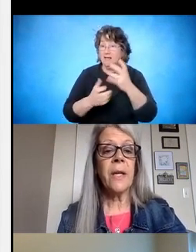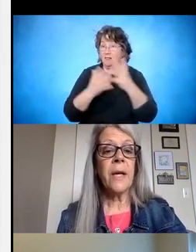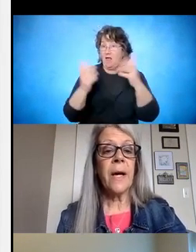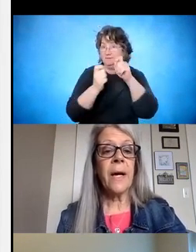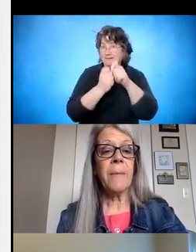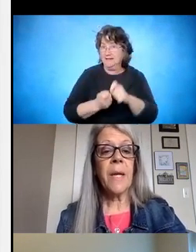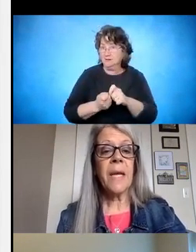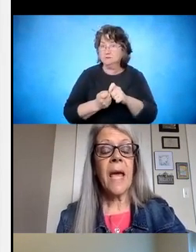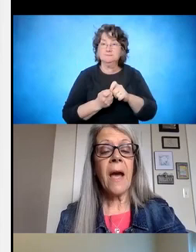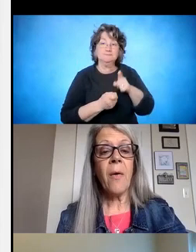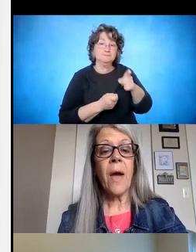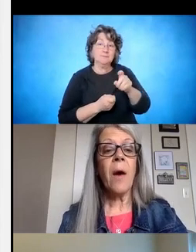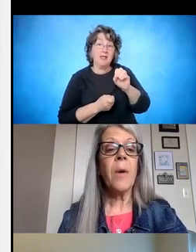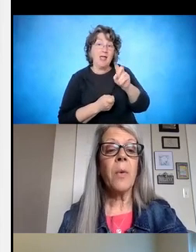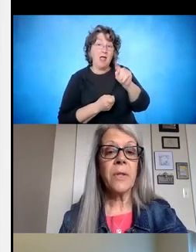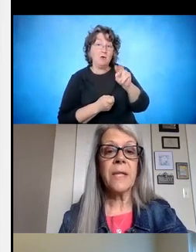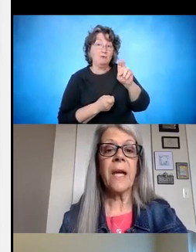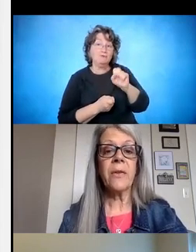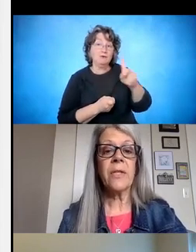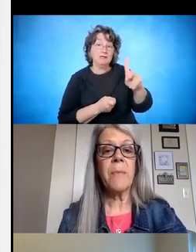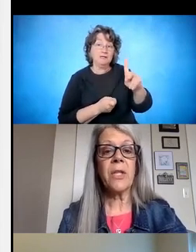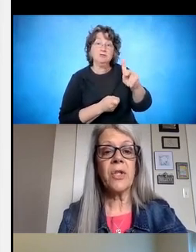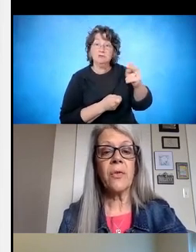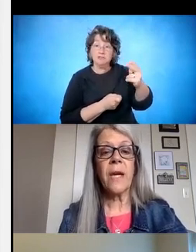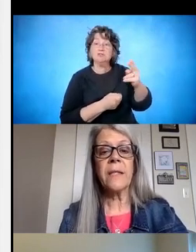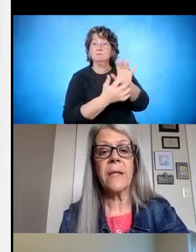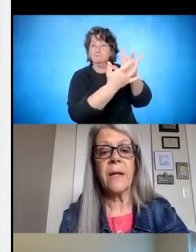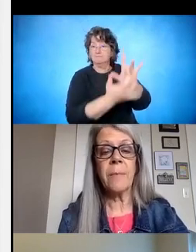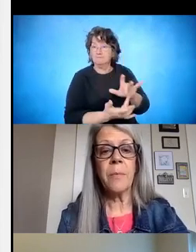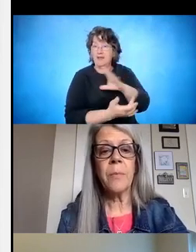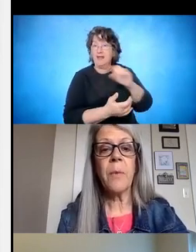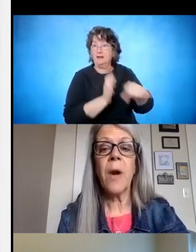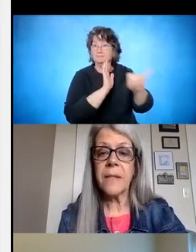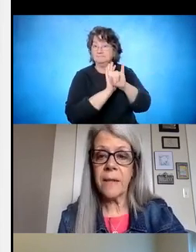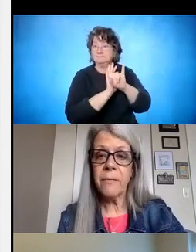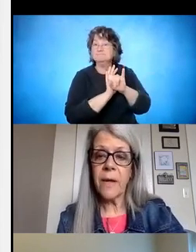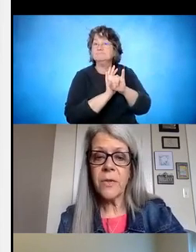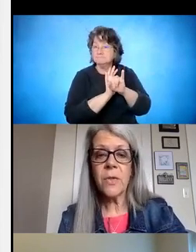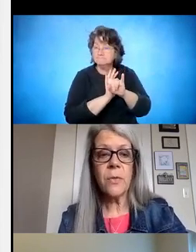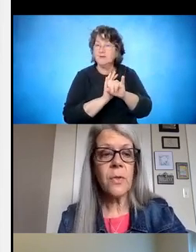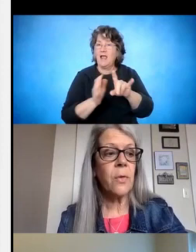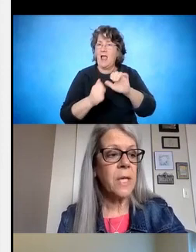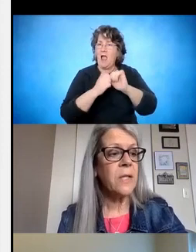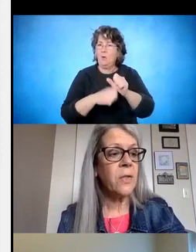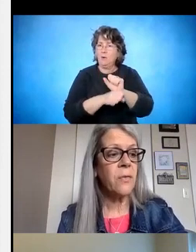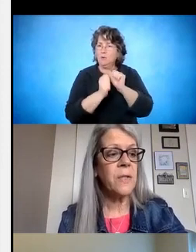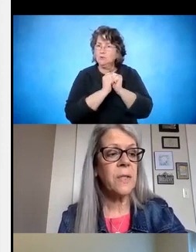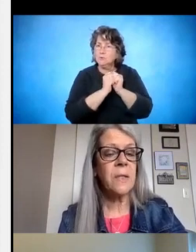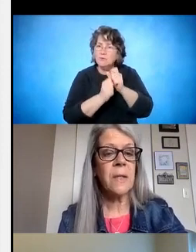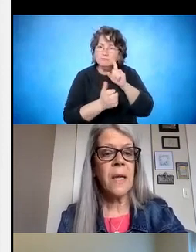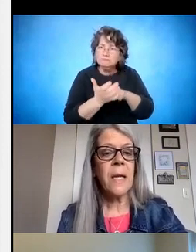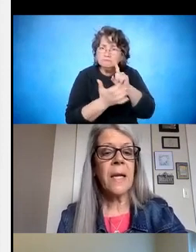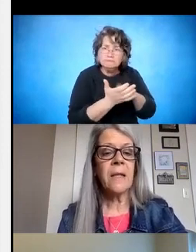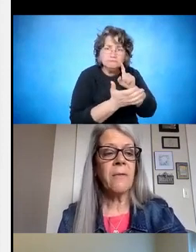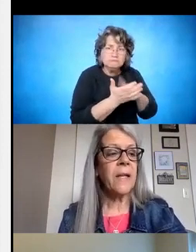and how we work together to make sure that that we're identifying the students who need services.